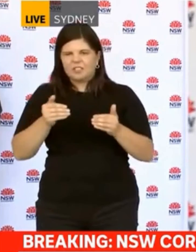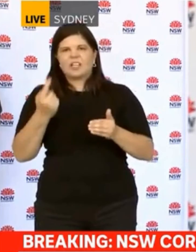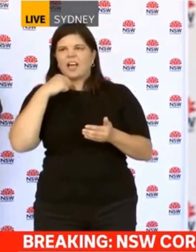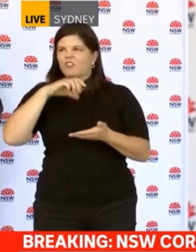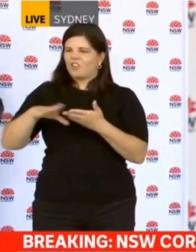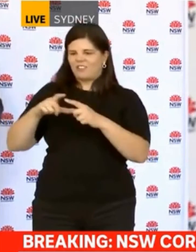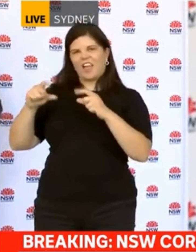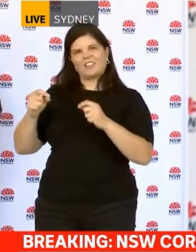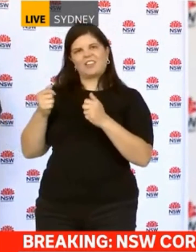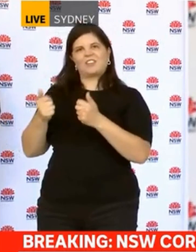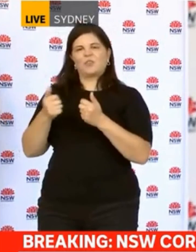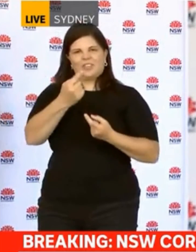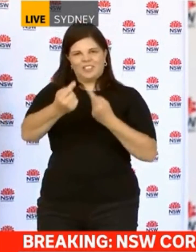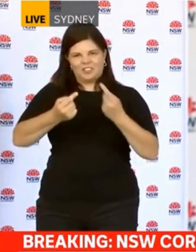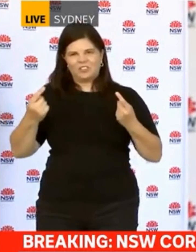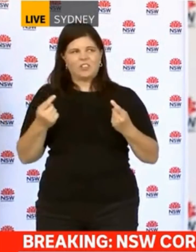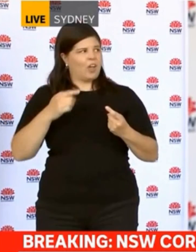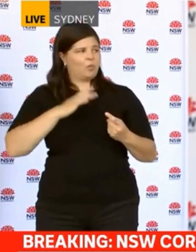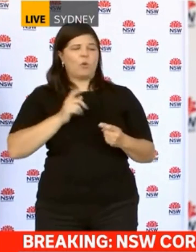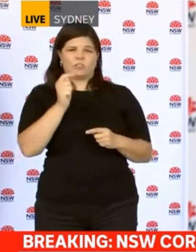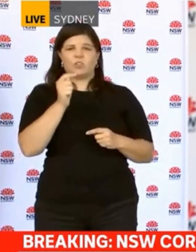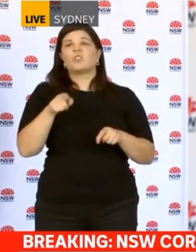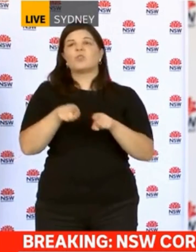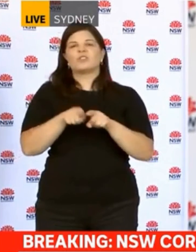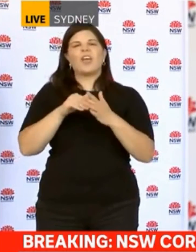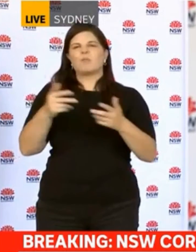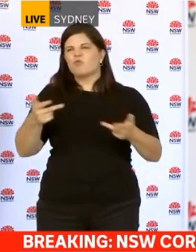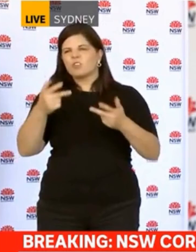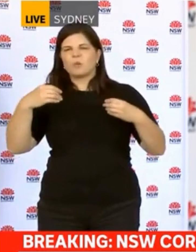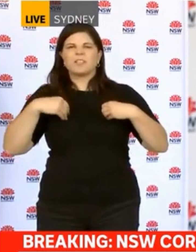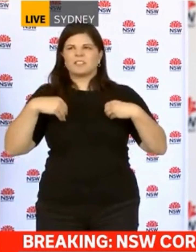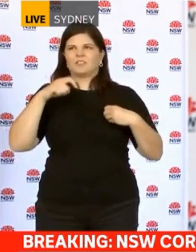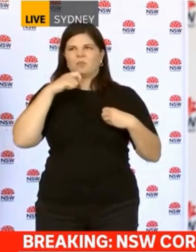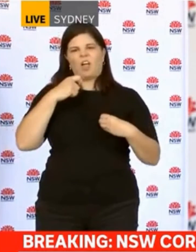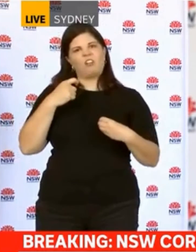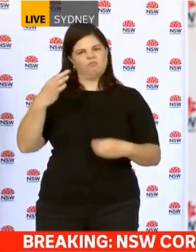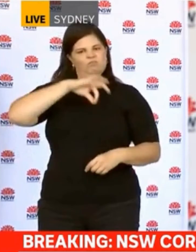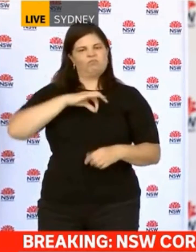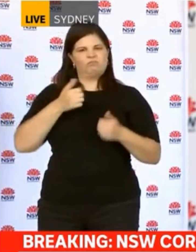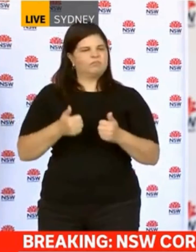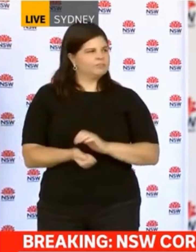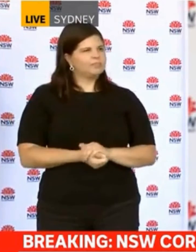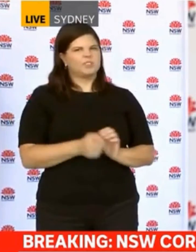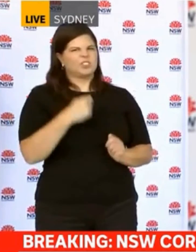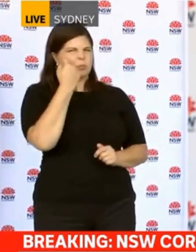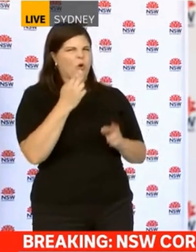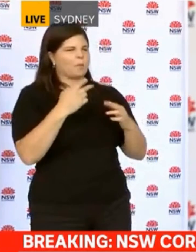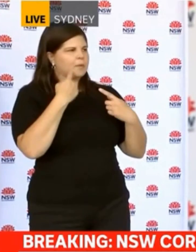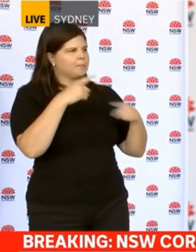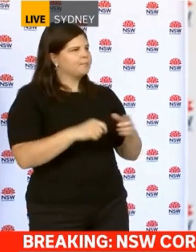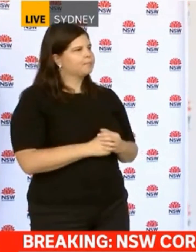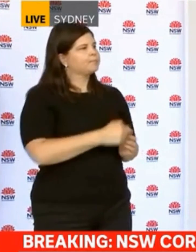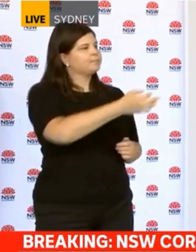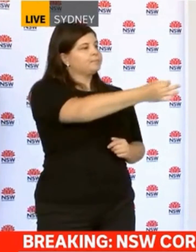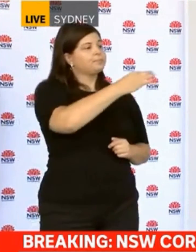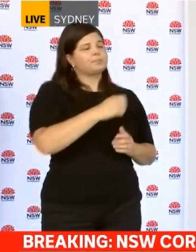I'm as keen as anybody to get those vouchers system up and running as soon as possible. And I will get an update and update the community tomorrow on that. One case in ICU. One case